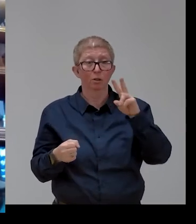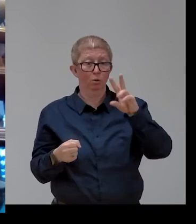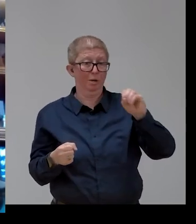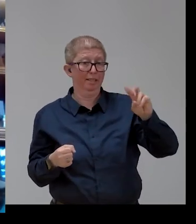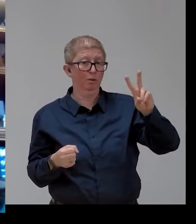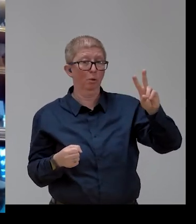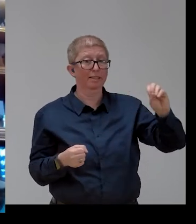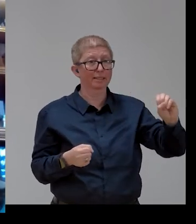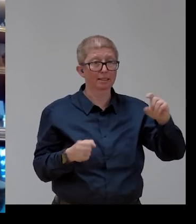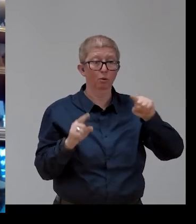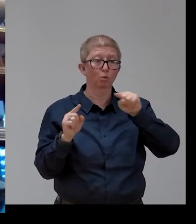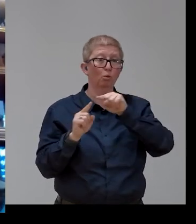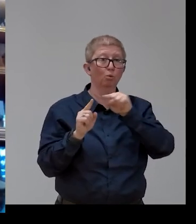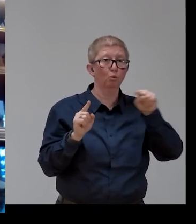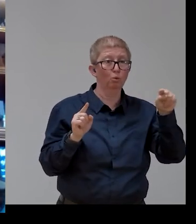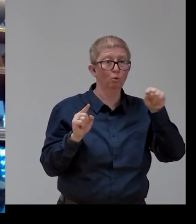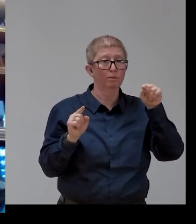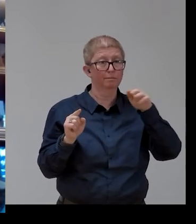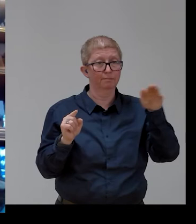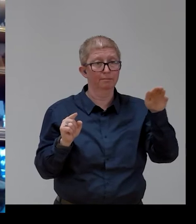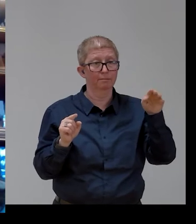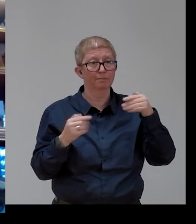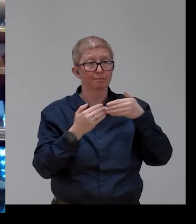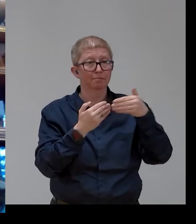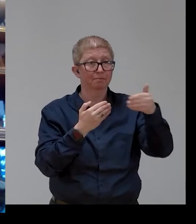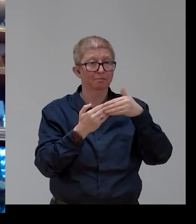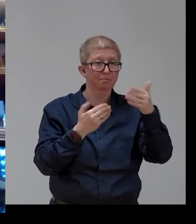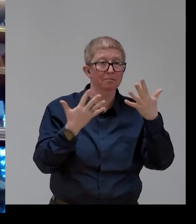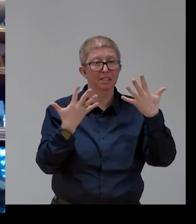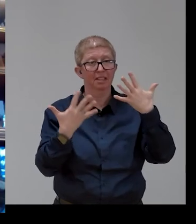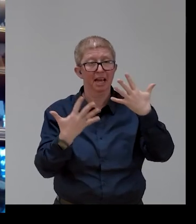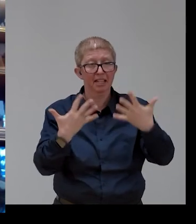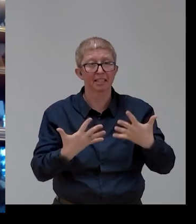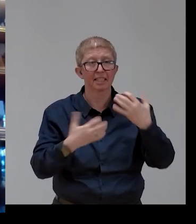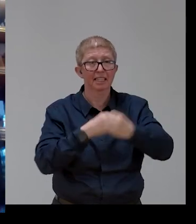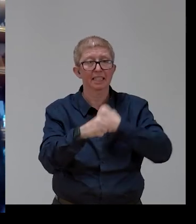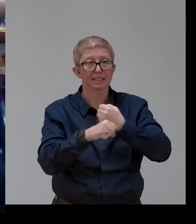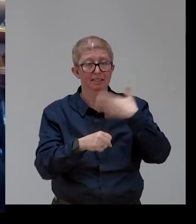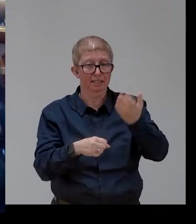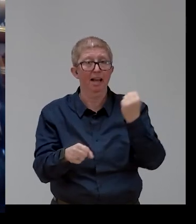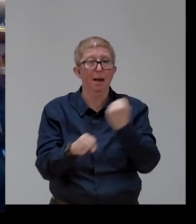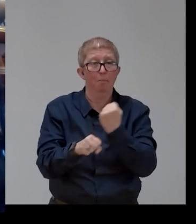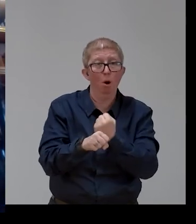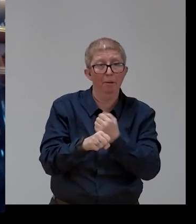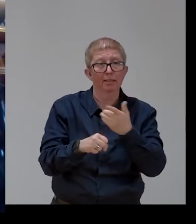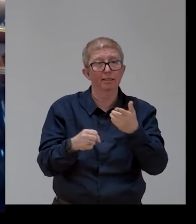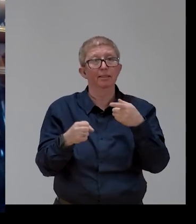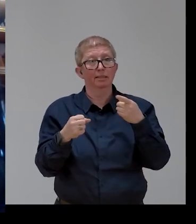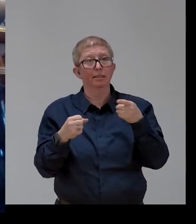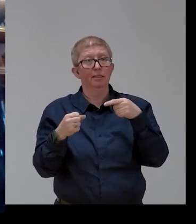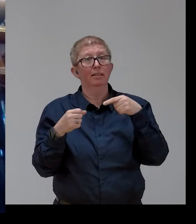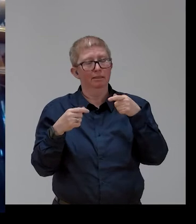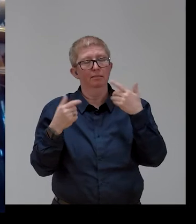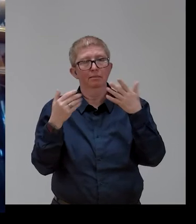the employment is the big dimension of this report.